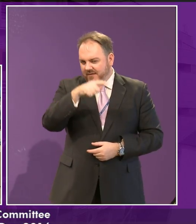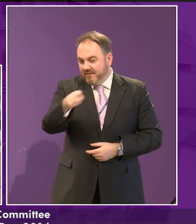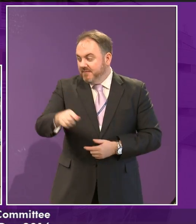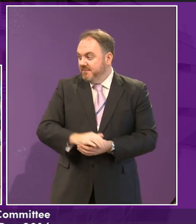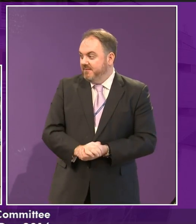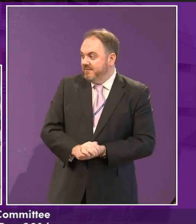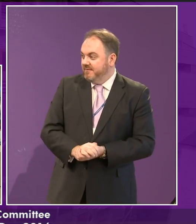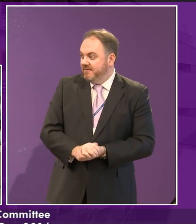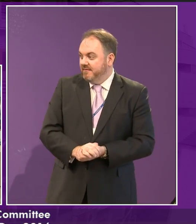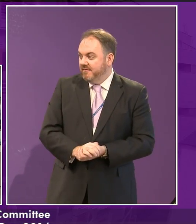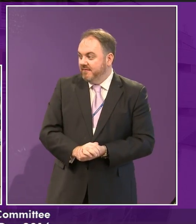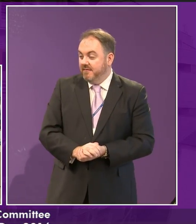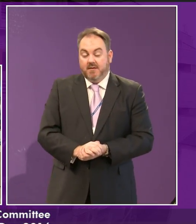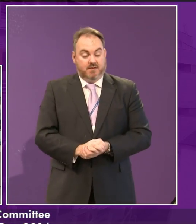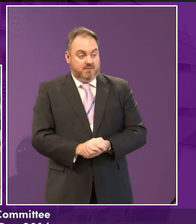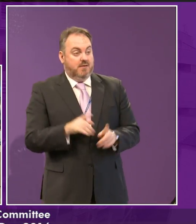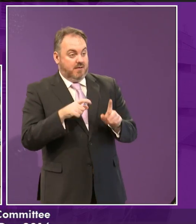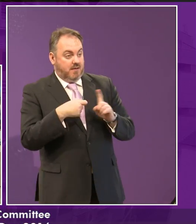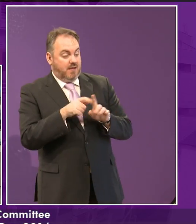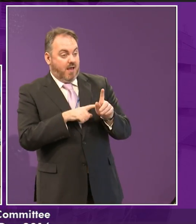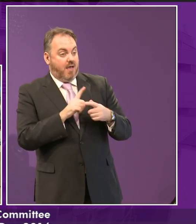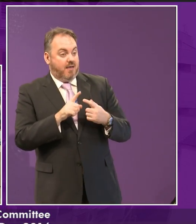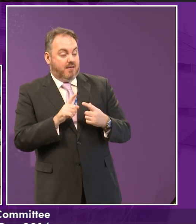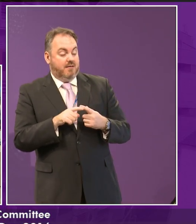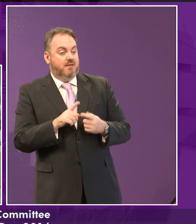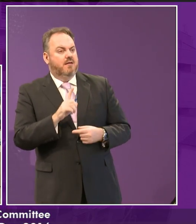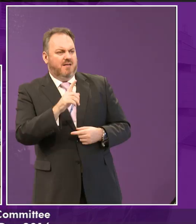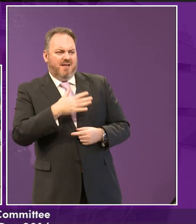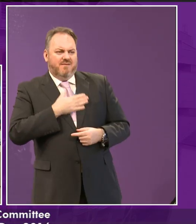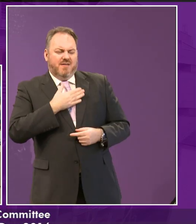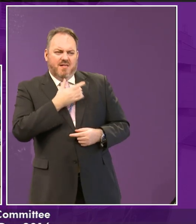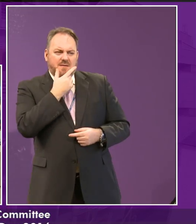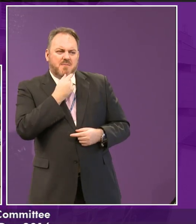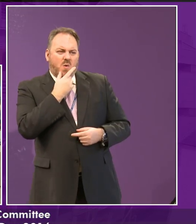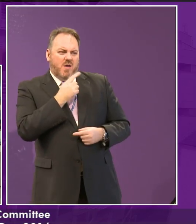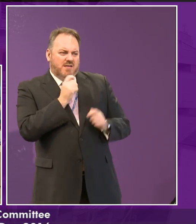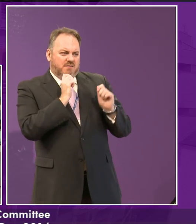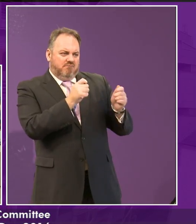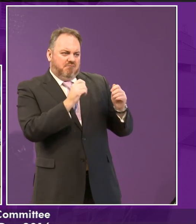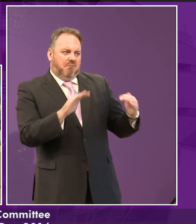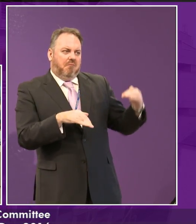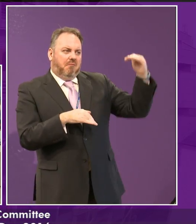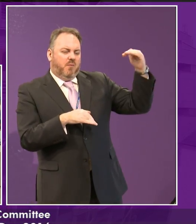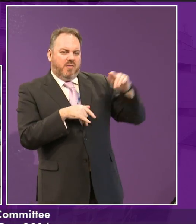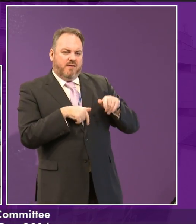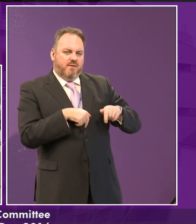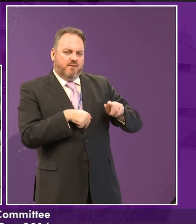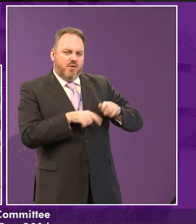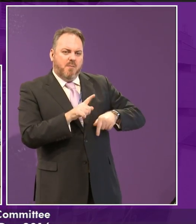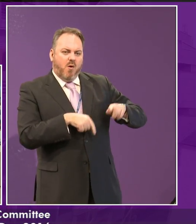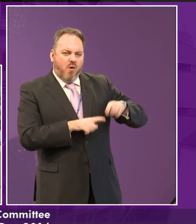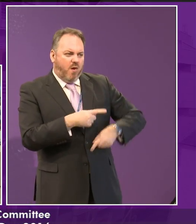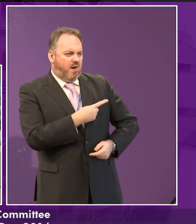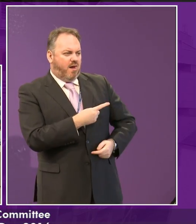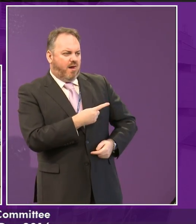Well, it would be two, because boy footballers earn more than girls, so I think they should be the same. So they earn the same amount,